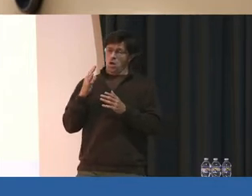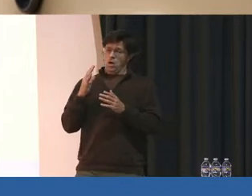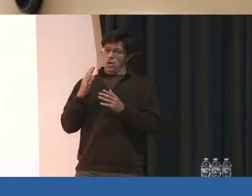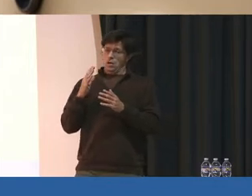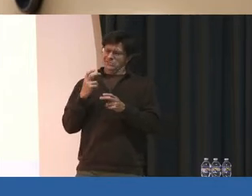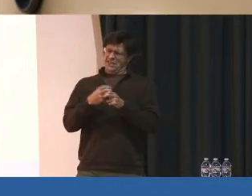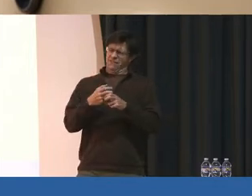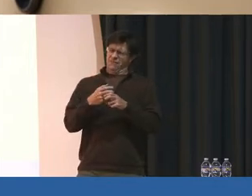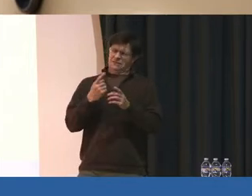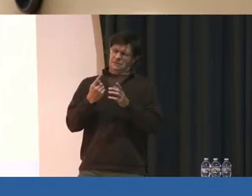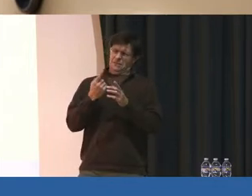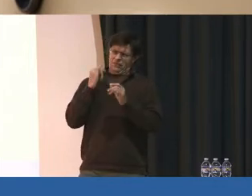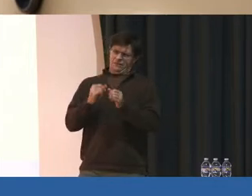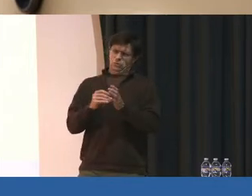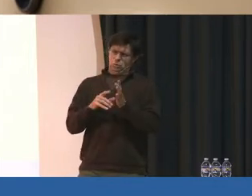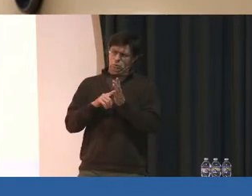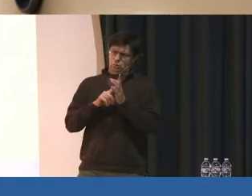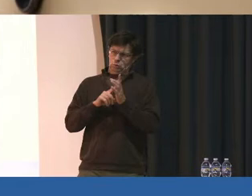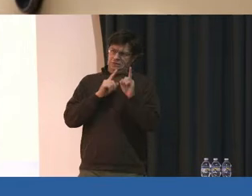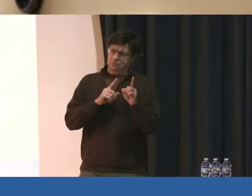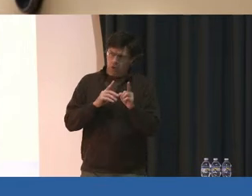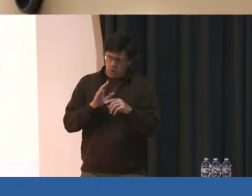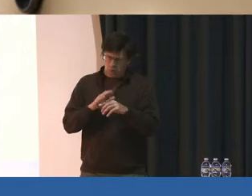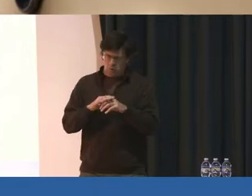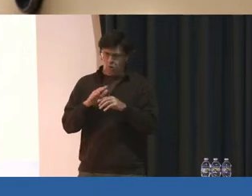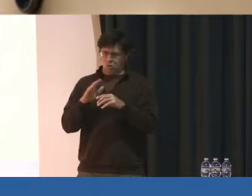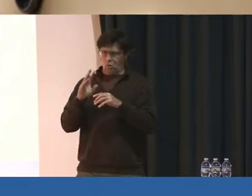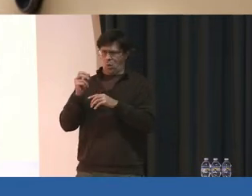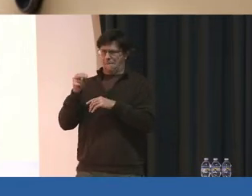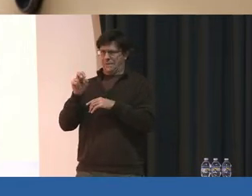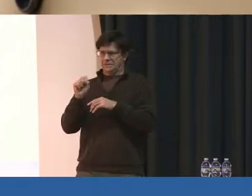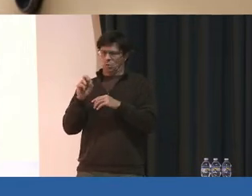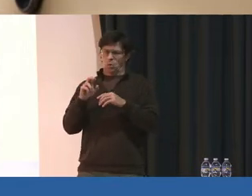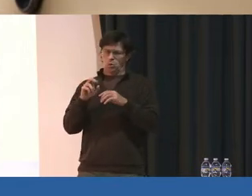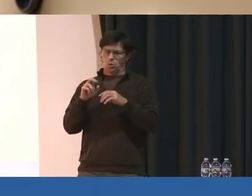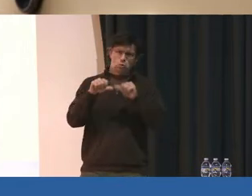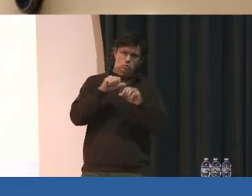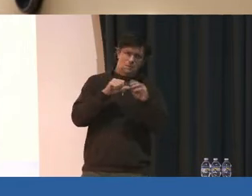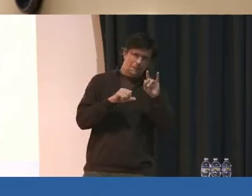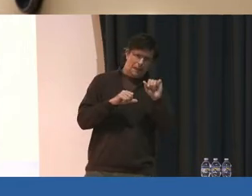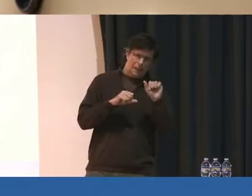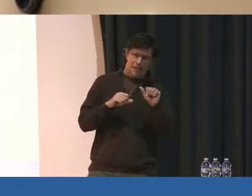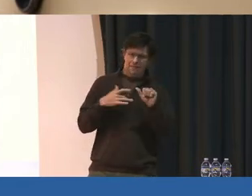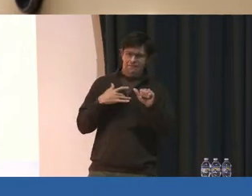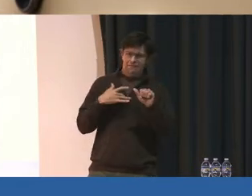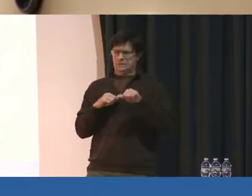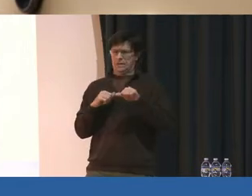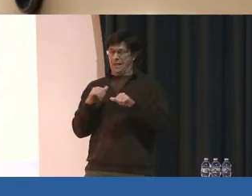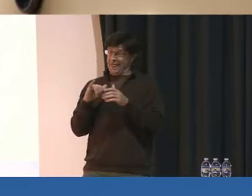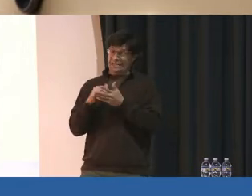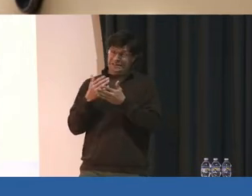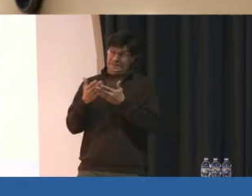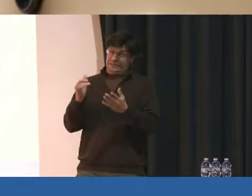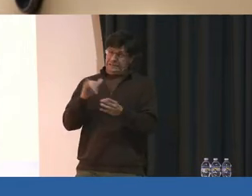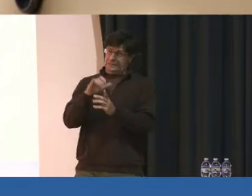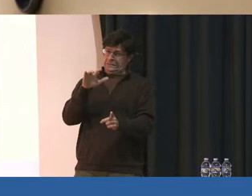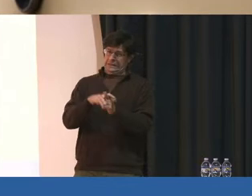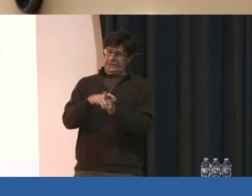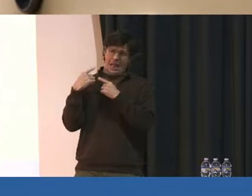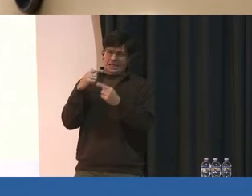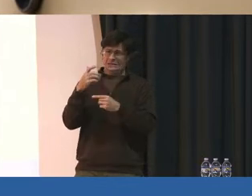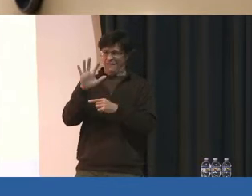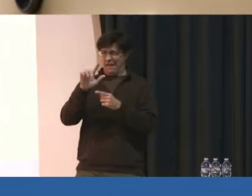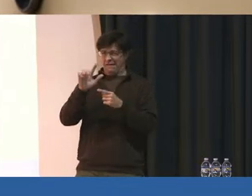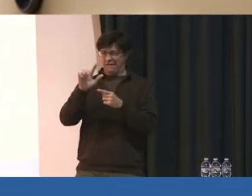a troubled social media post. And that's one of the interesting things that has come into play in the last five to ten years is social